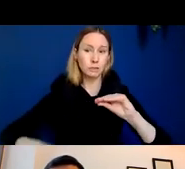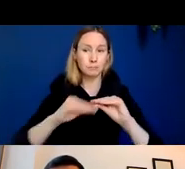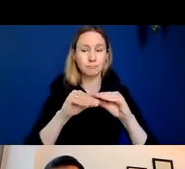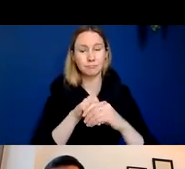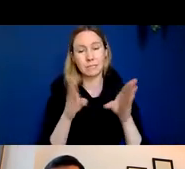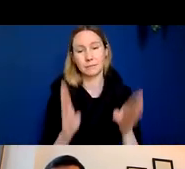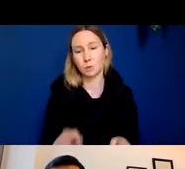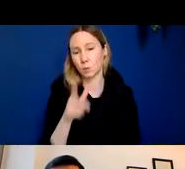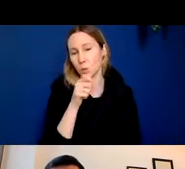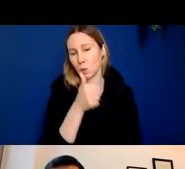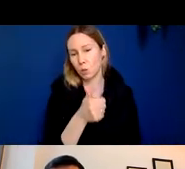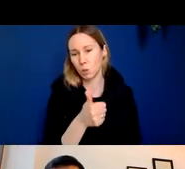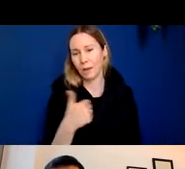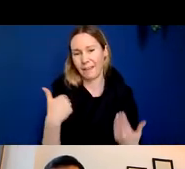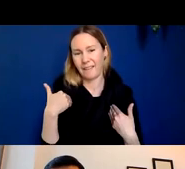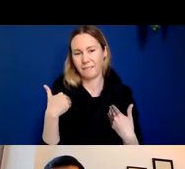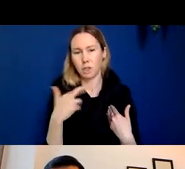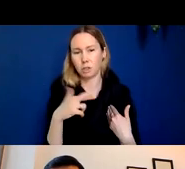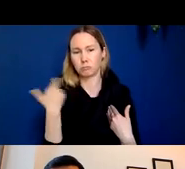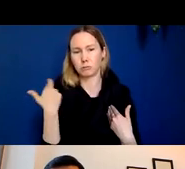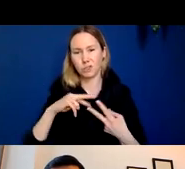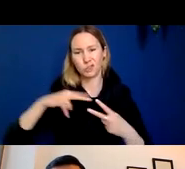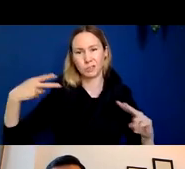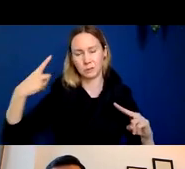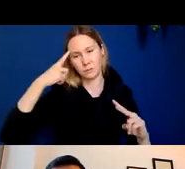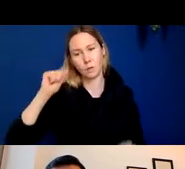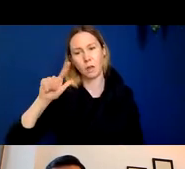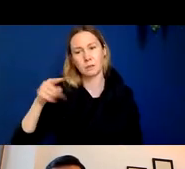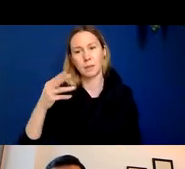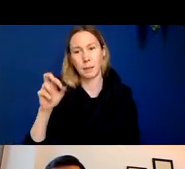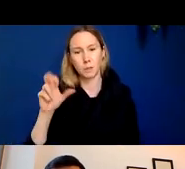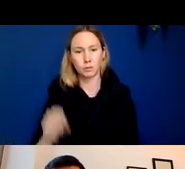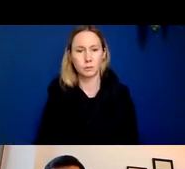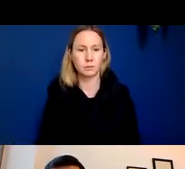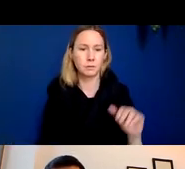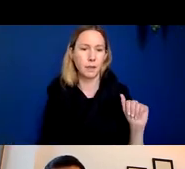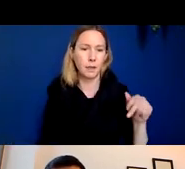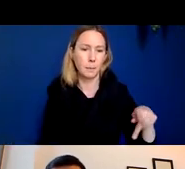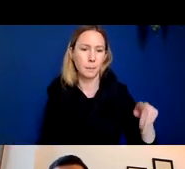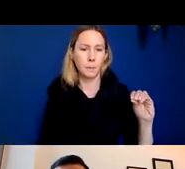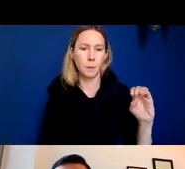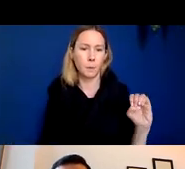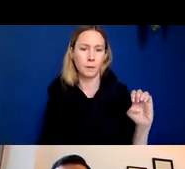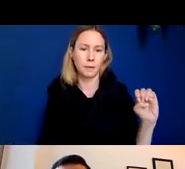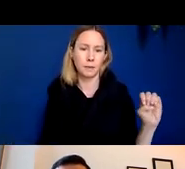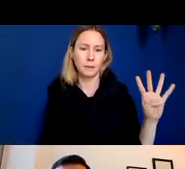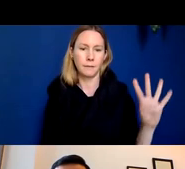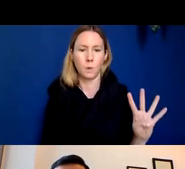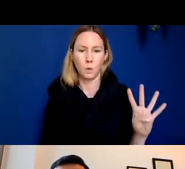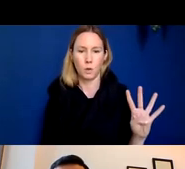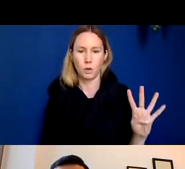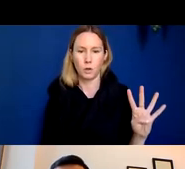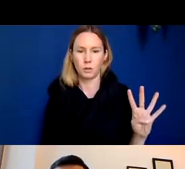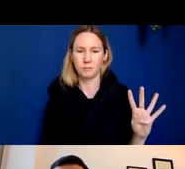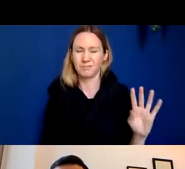who are carriers for this risk gene for Alzheimer's disease this APOE4 allele and when I